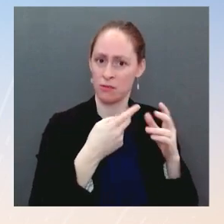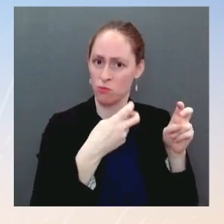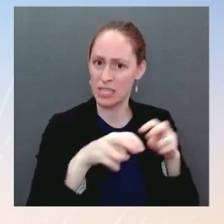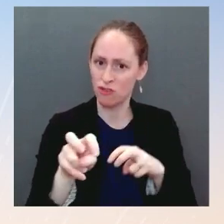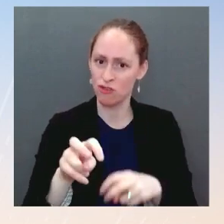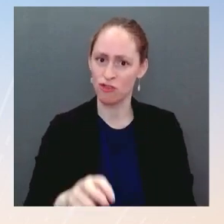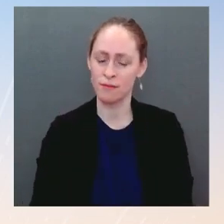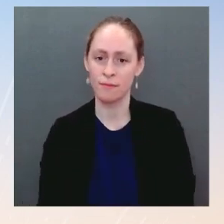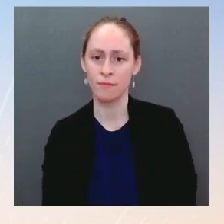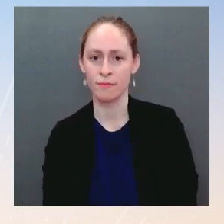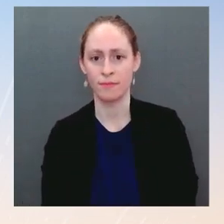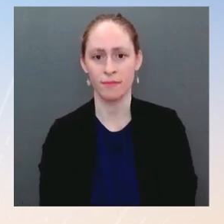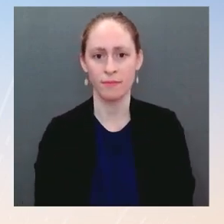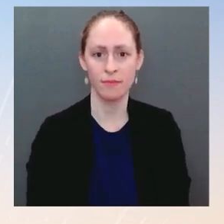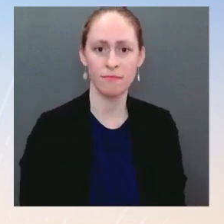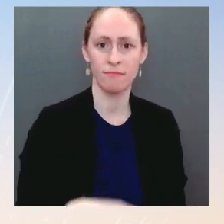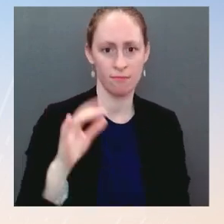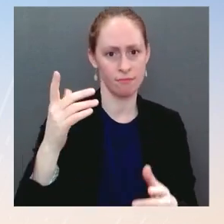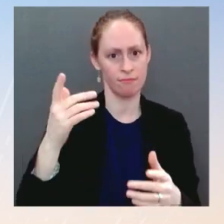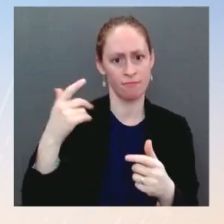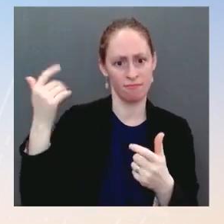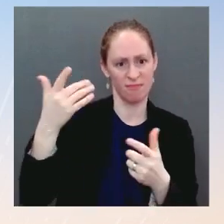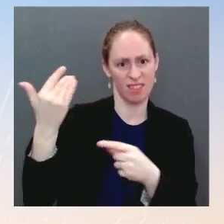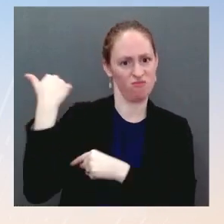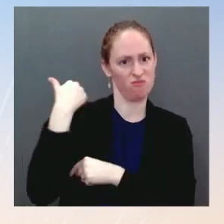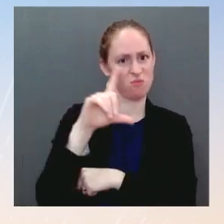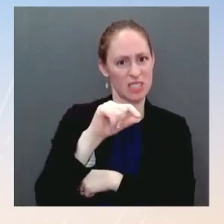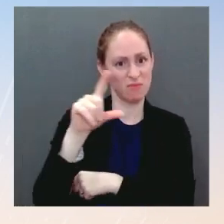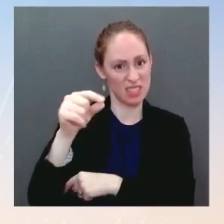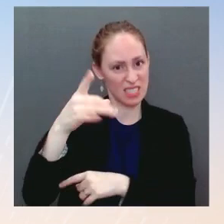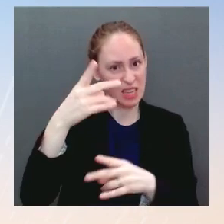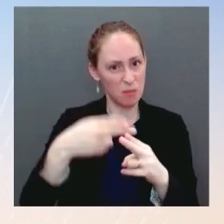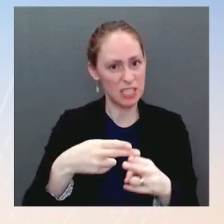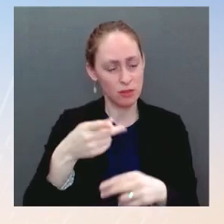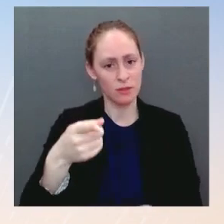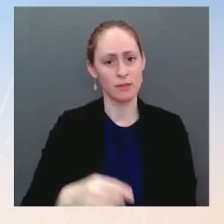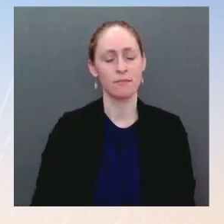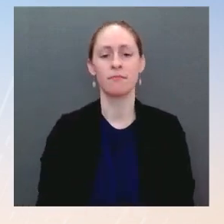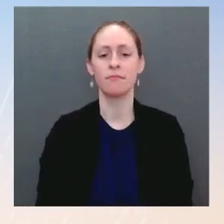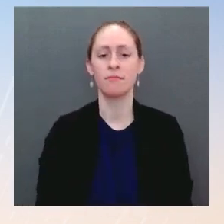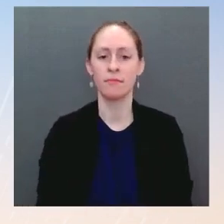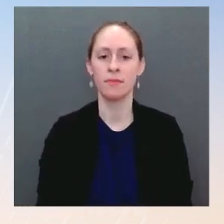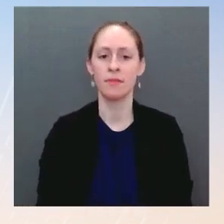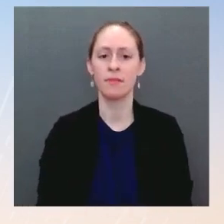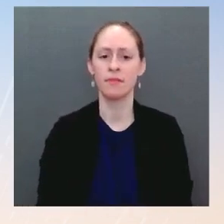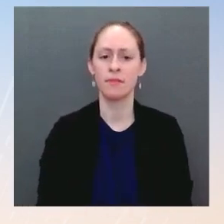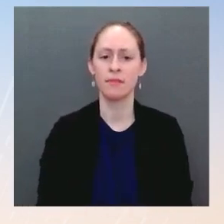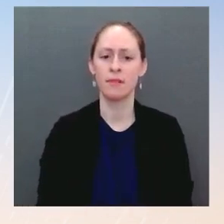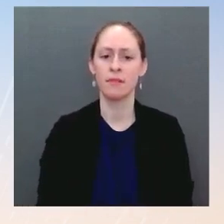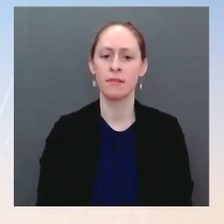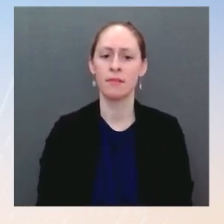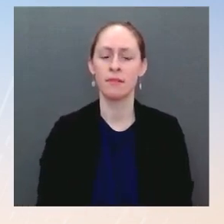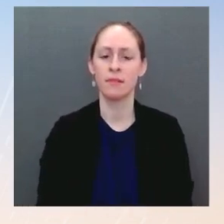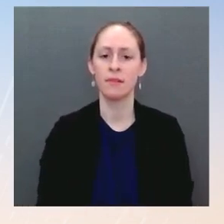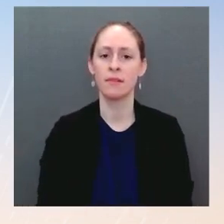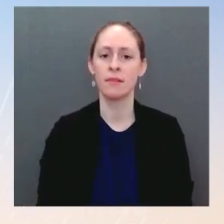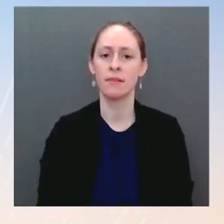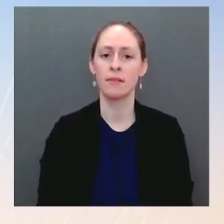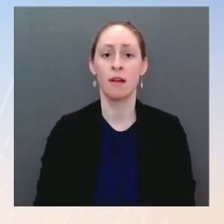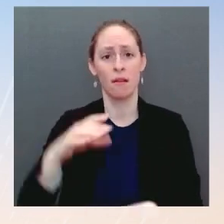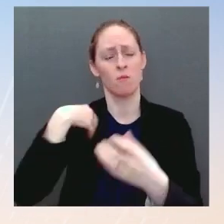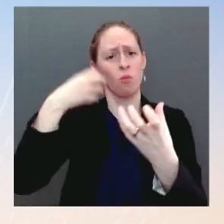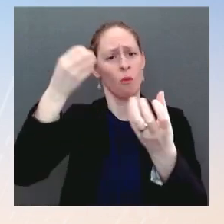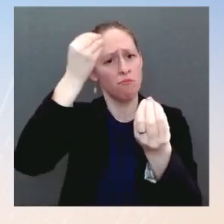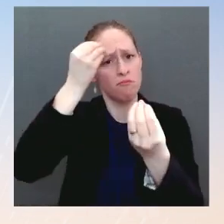he made that comment, of course, but in terms of when he's been reviewing bios as President since last year. Now, he was inaugurated last year,